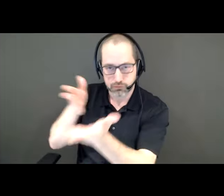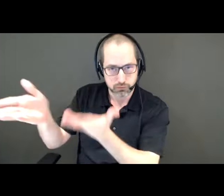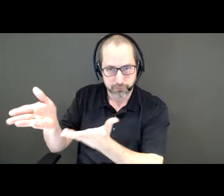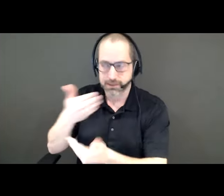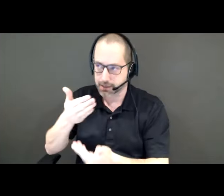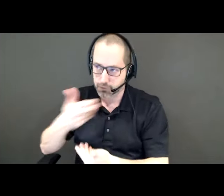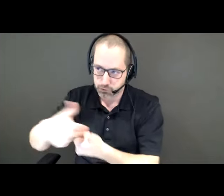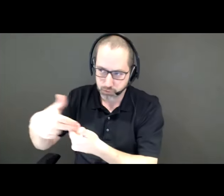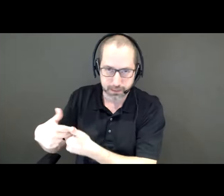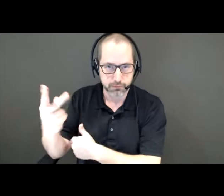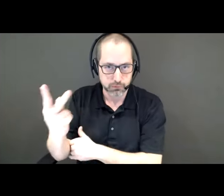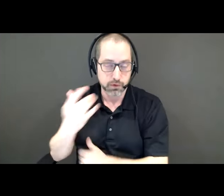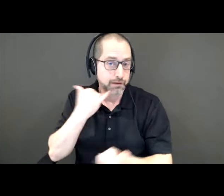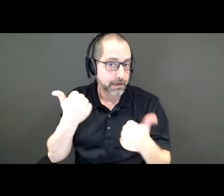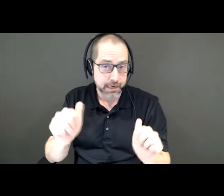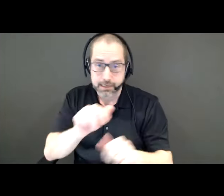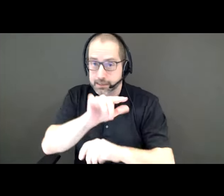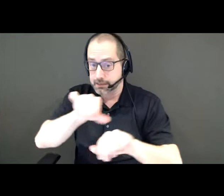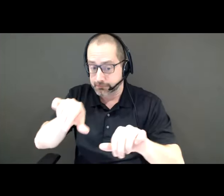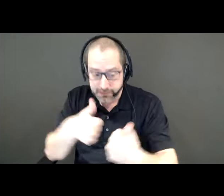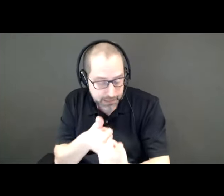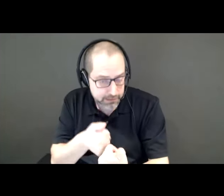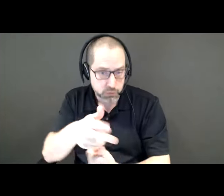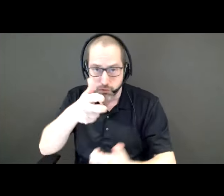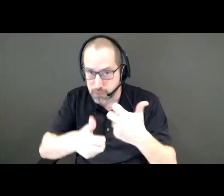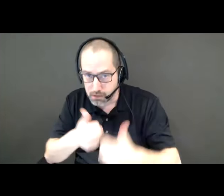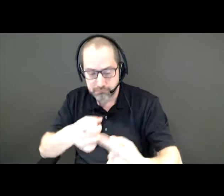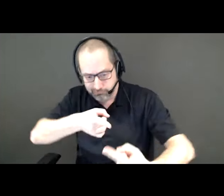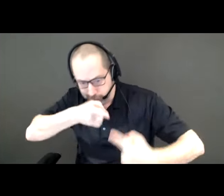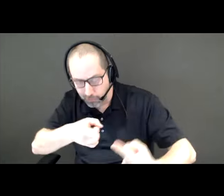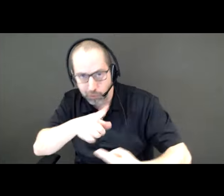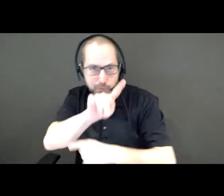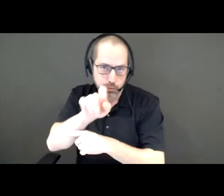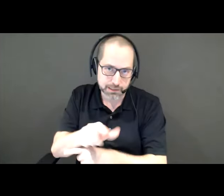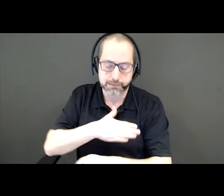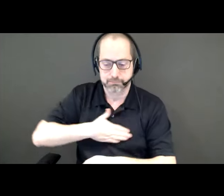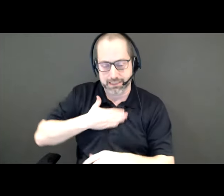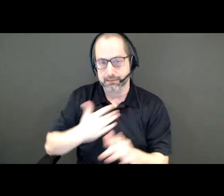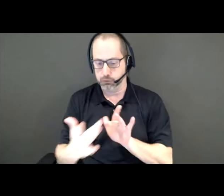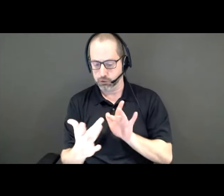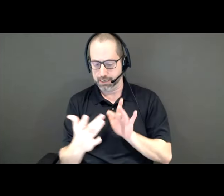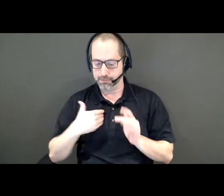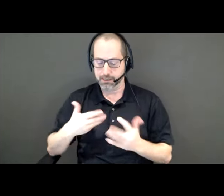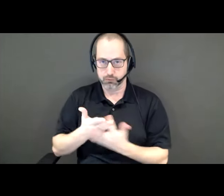challenges or questions, feel free to reach out via the chat and our host will be able to help you.